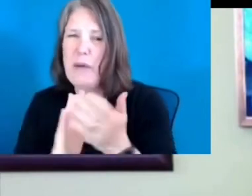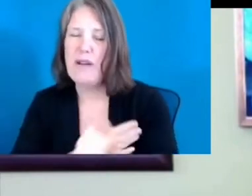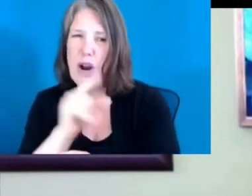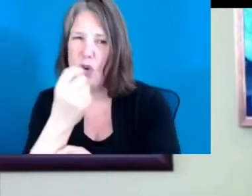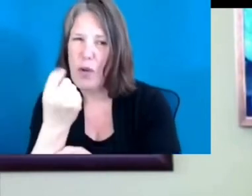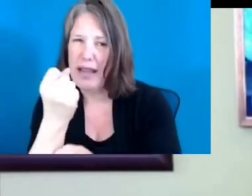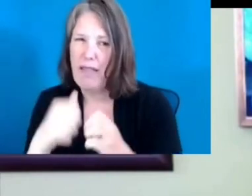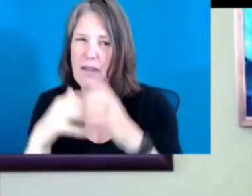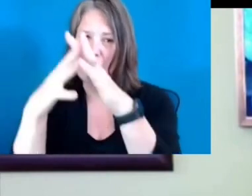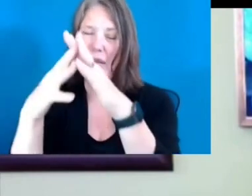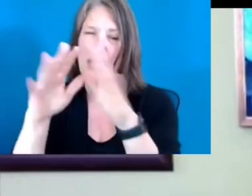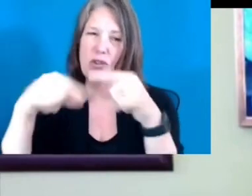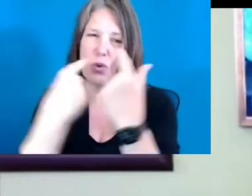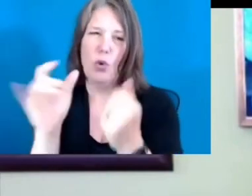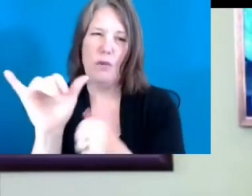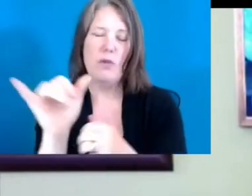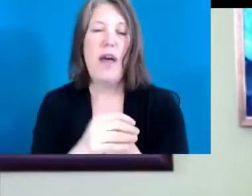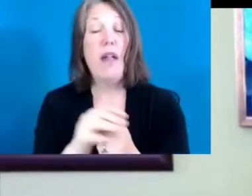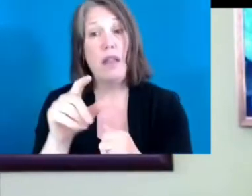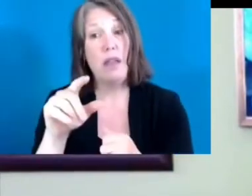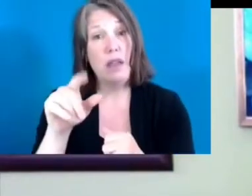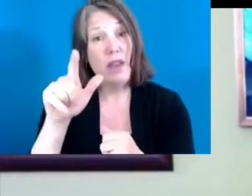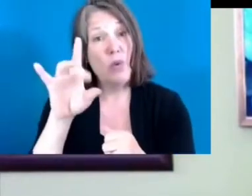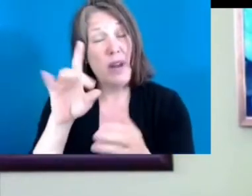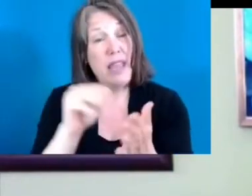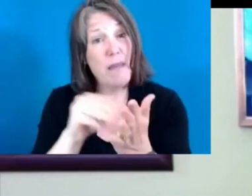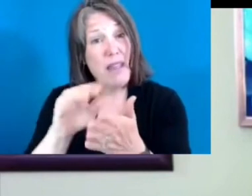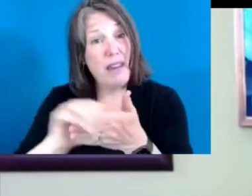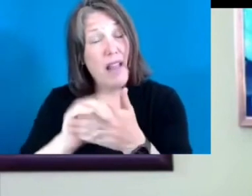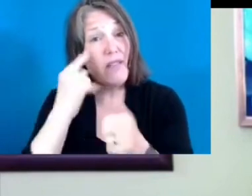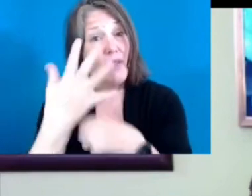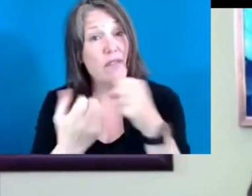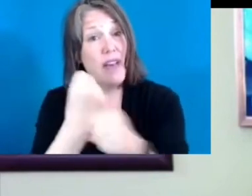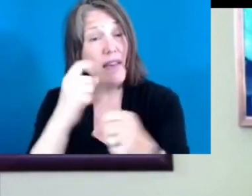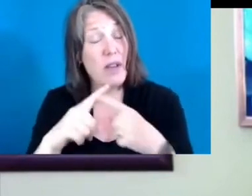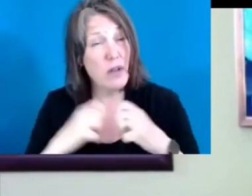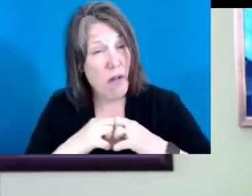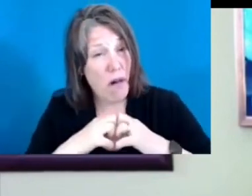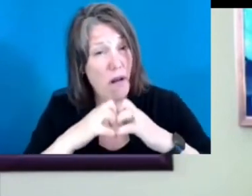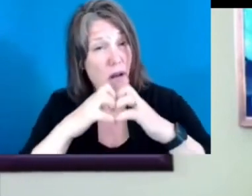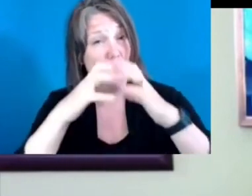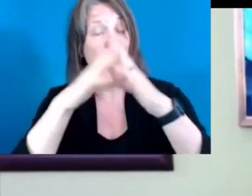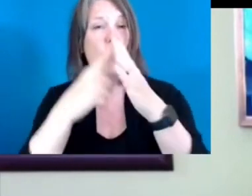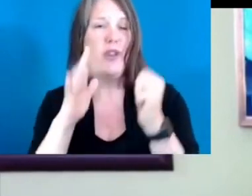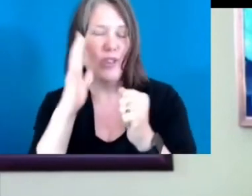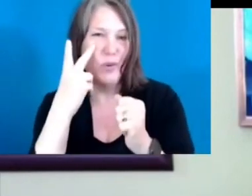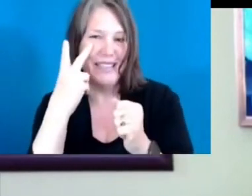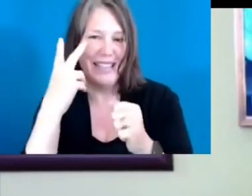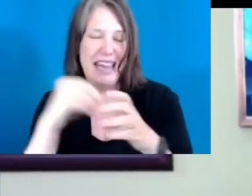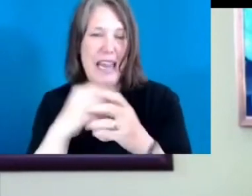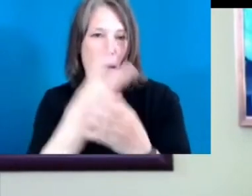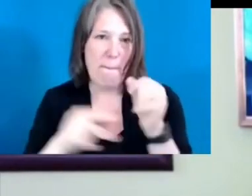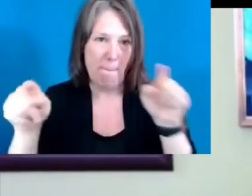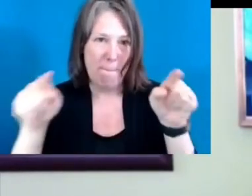implementation group as well. $28 million for five years to build up what you're about to see in